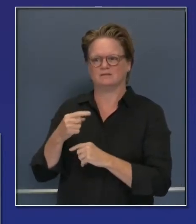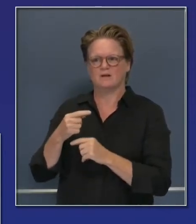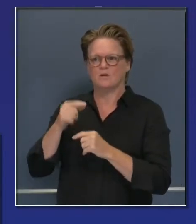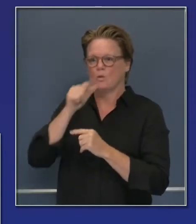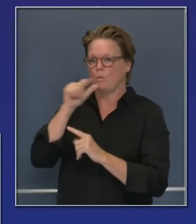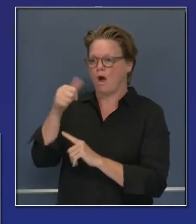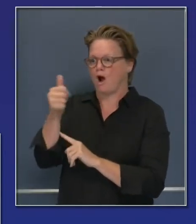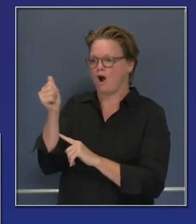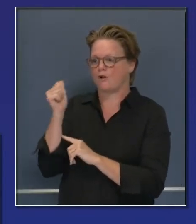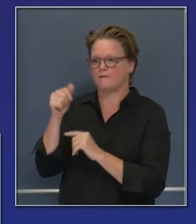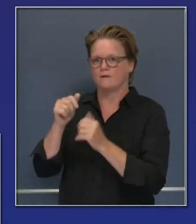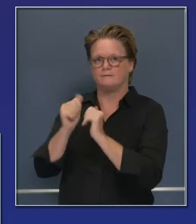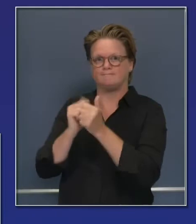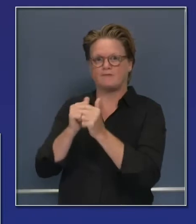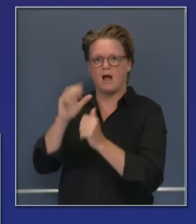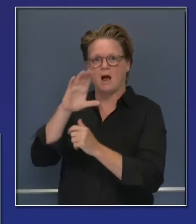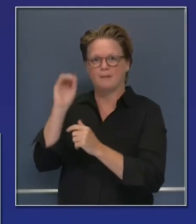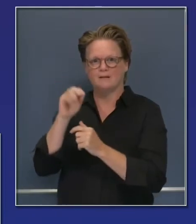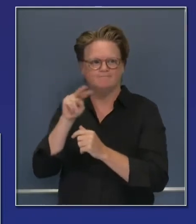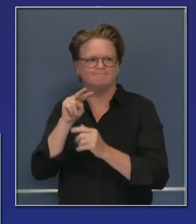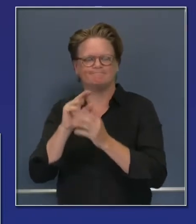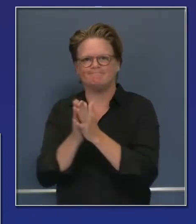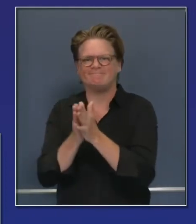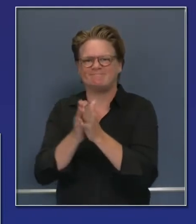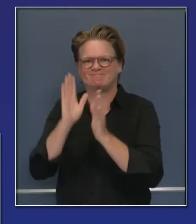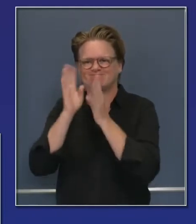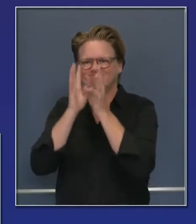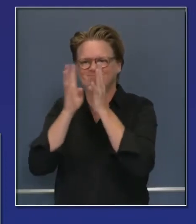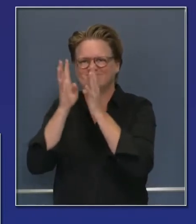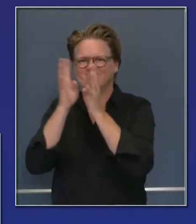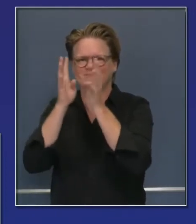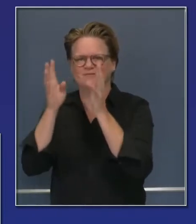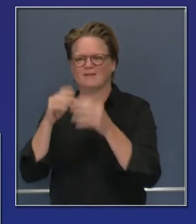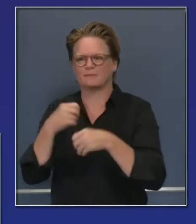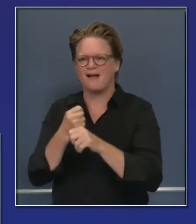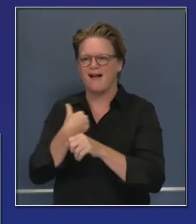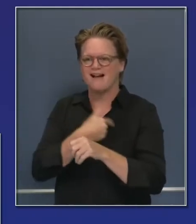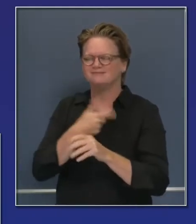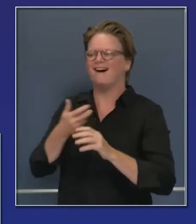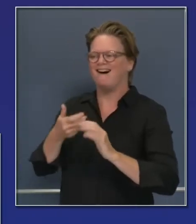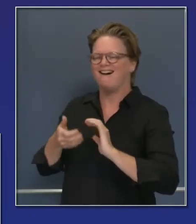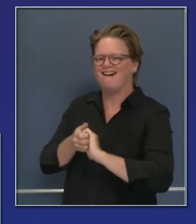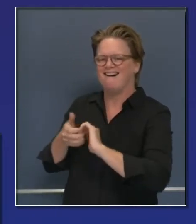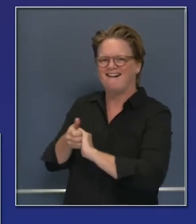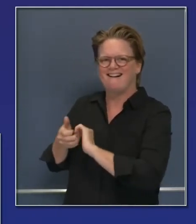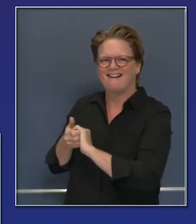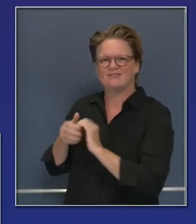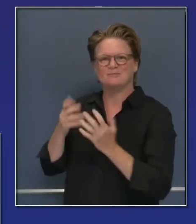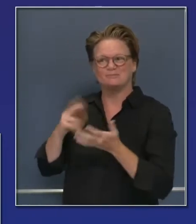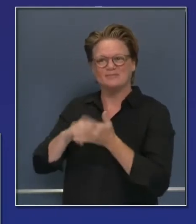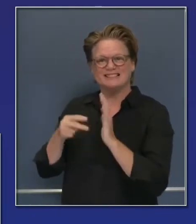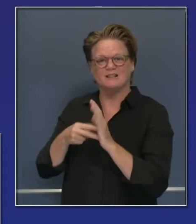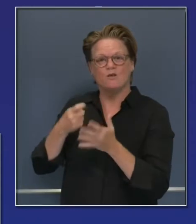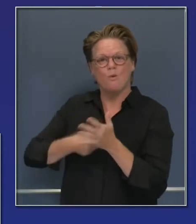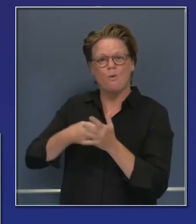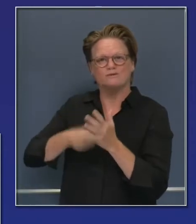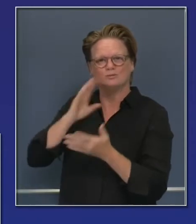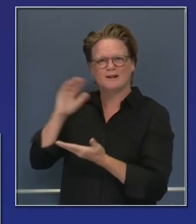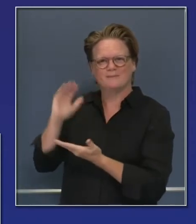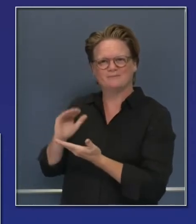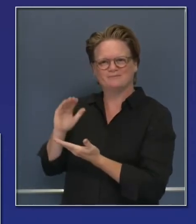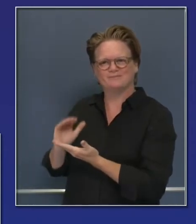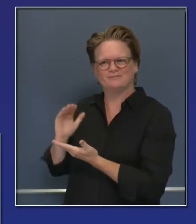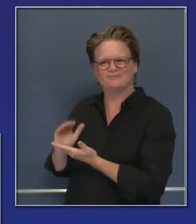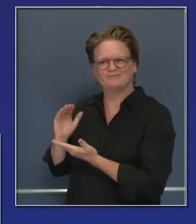drive down the cost of diagnostics and access to testing. We want it within minutes, not just days, and we